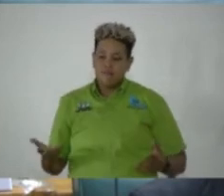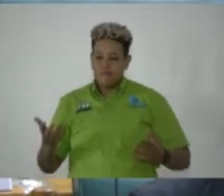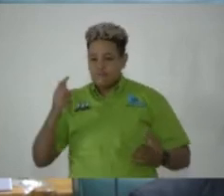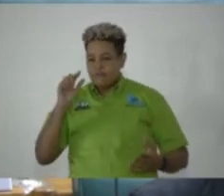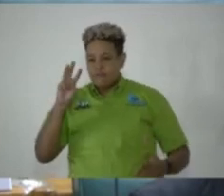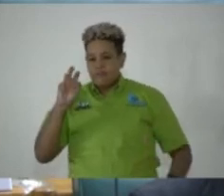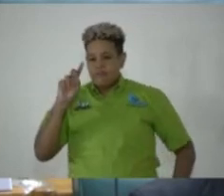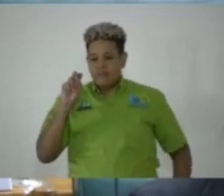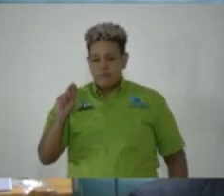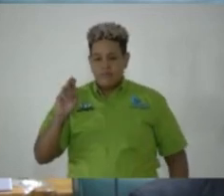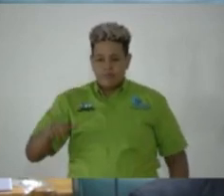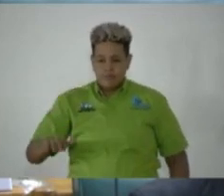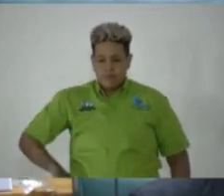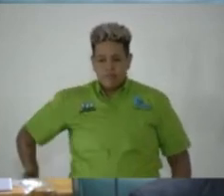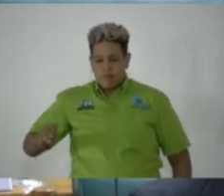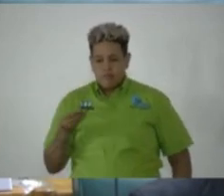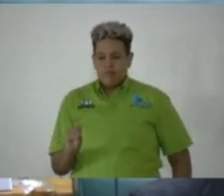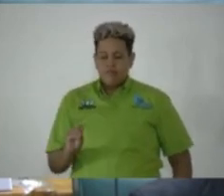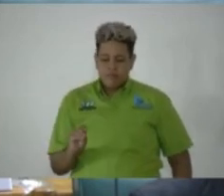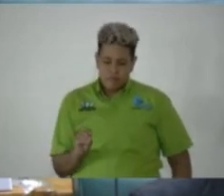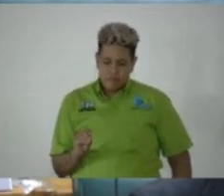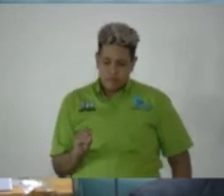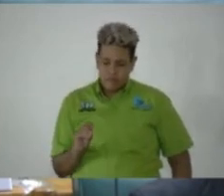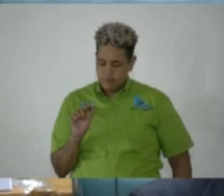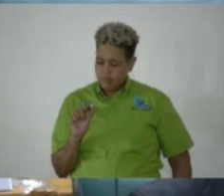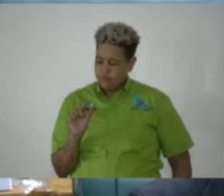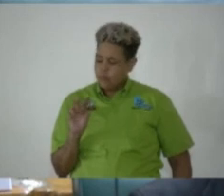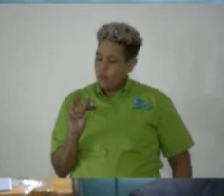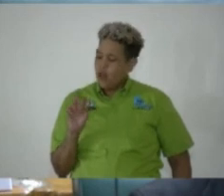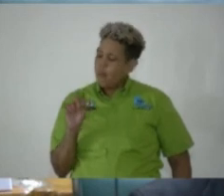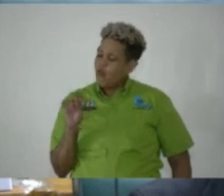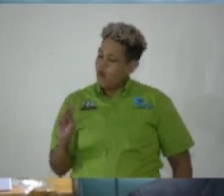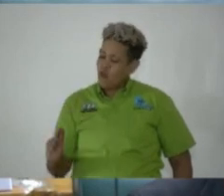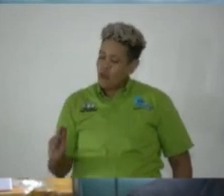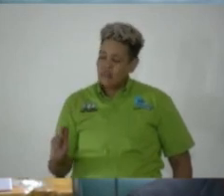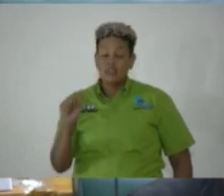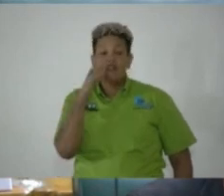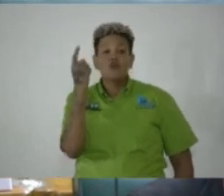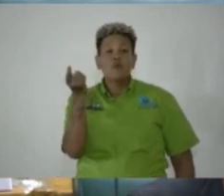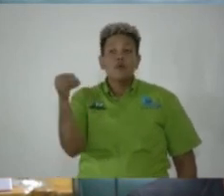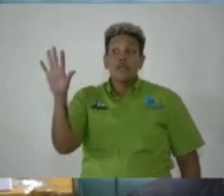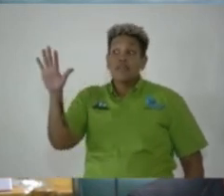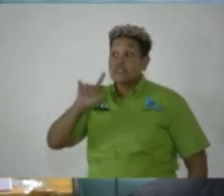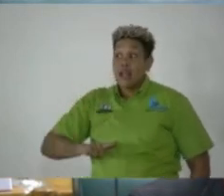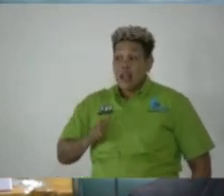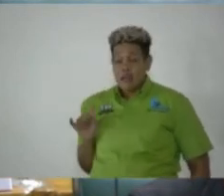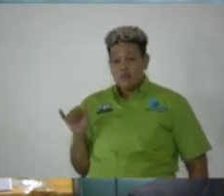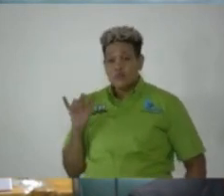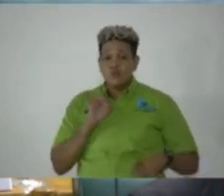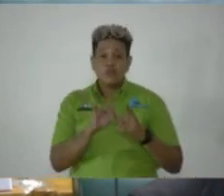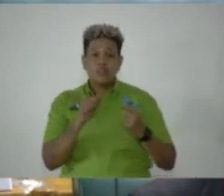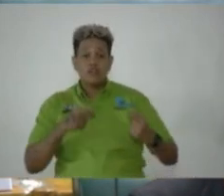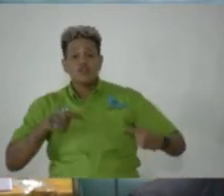William Gordon House, and George William Gordon was somebody who gave his life as well in that